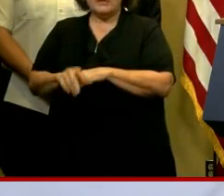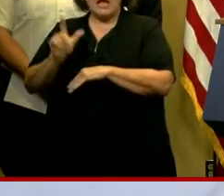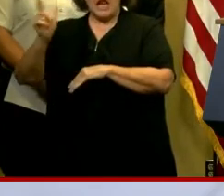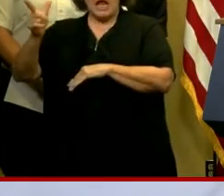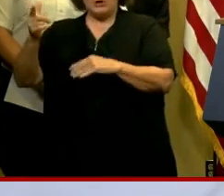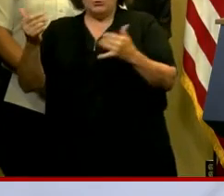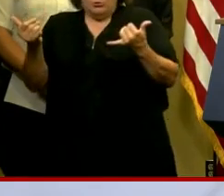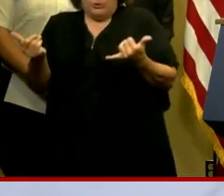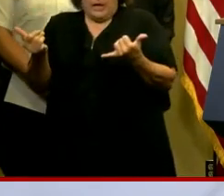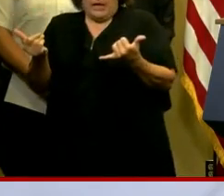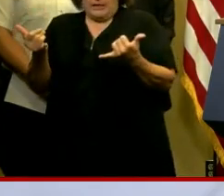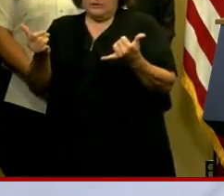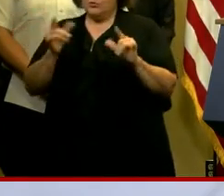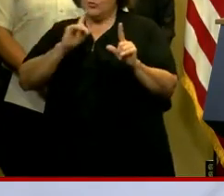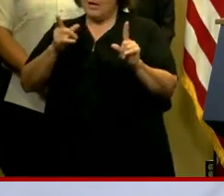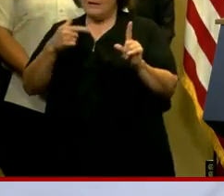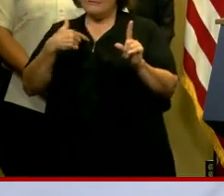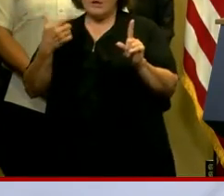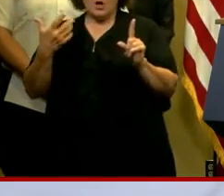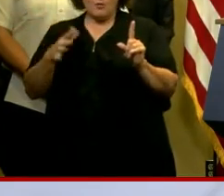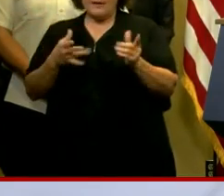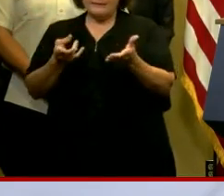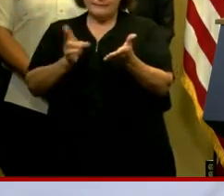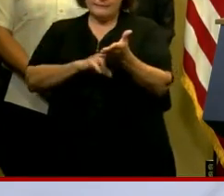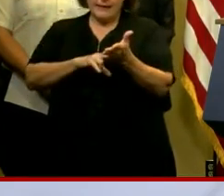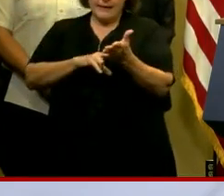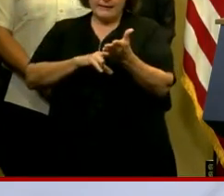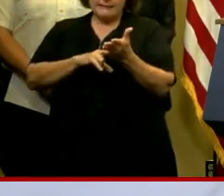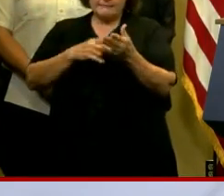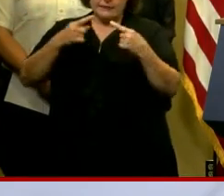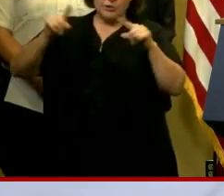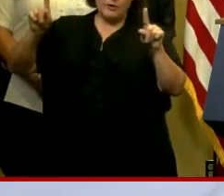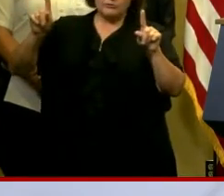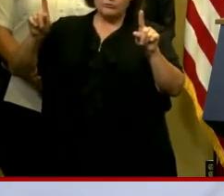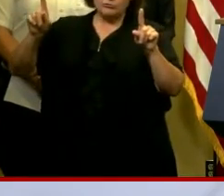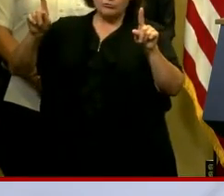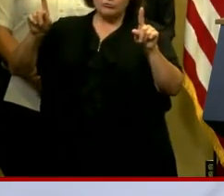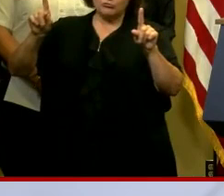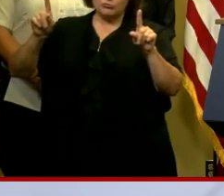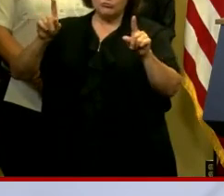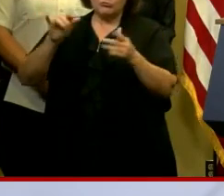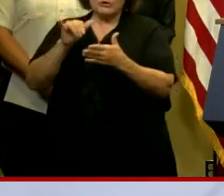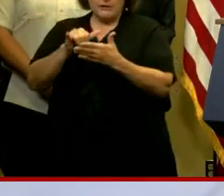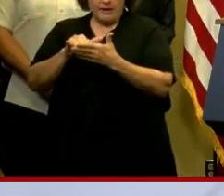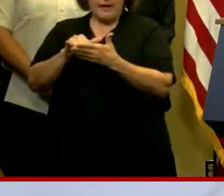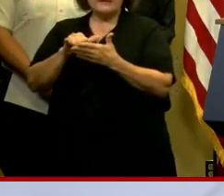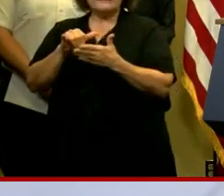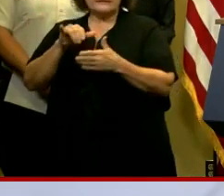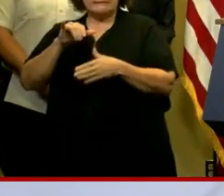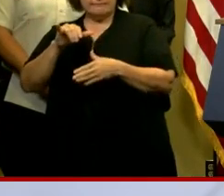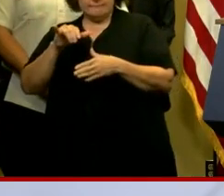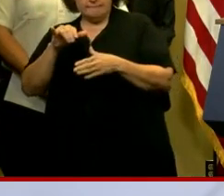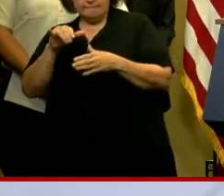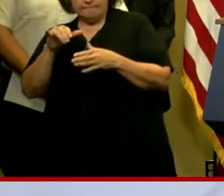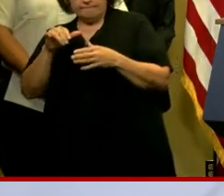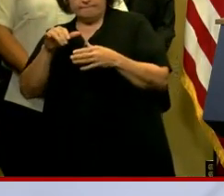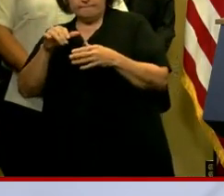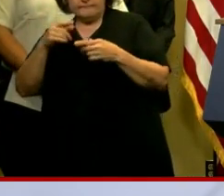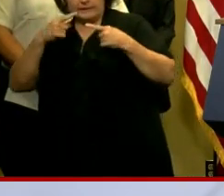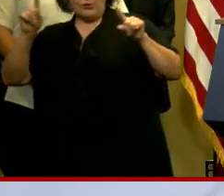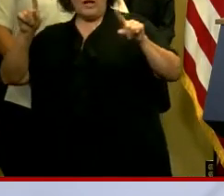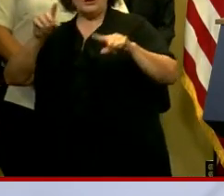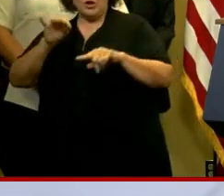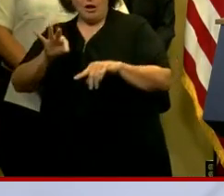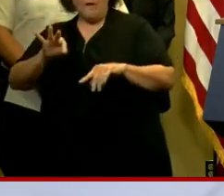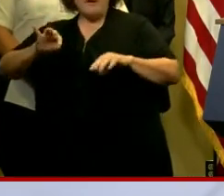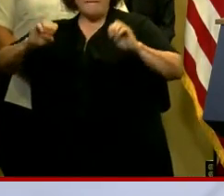later today. And really, I've already signed the declaration in terms of making sure that this is, and we have in place the declaration